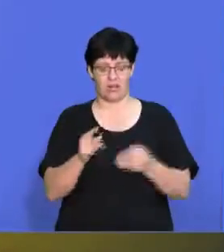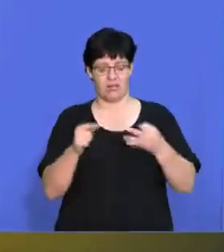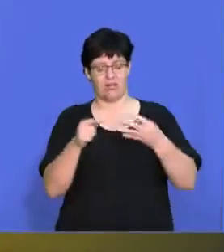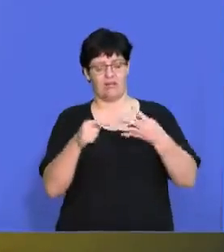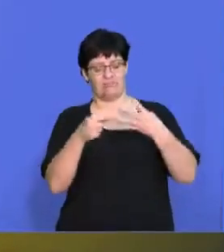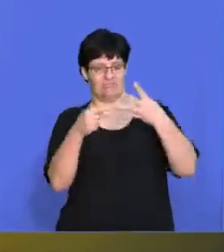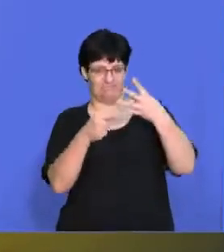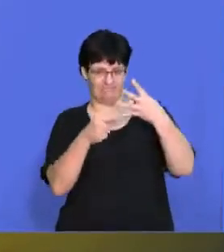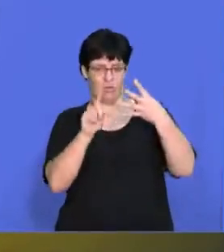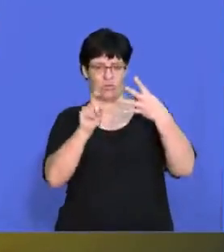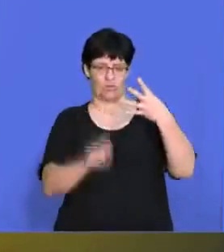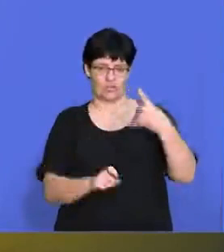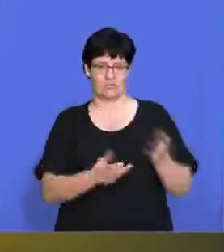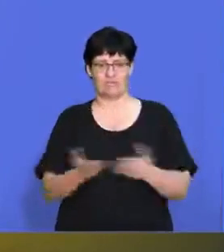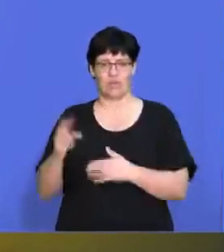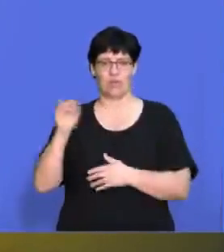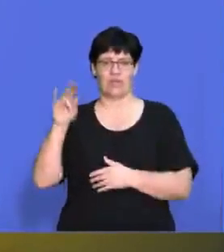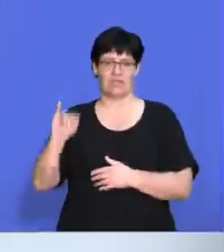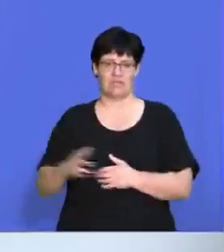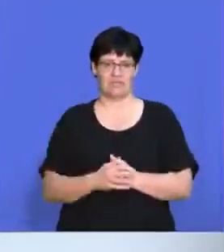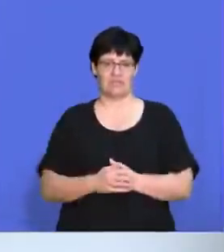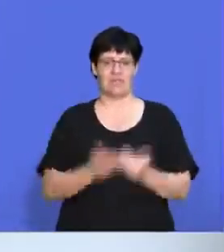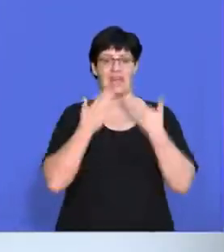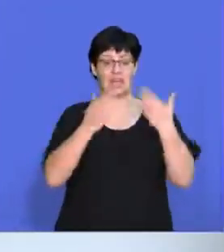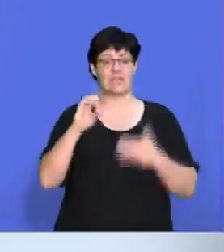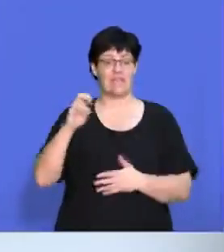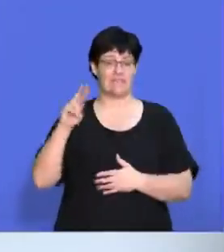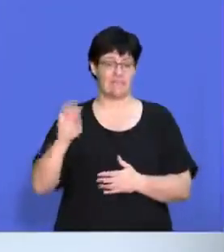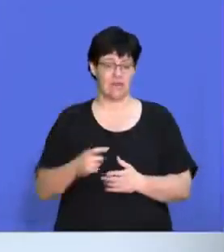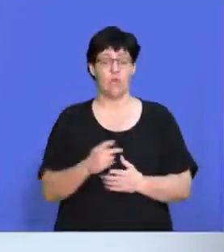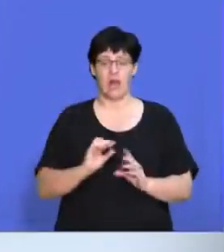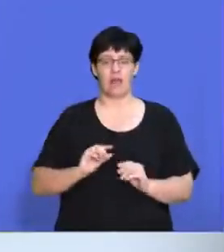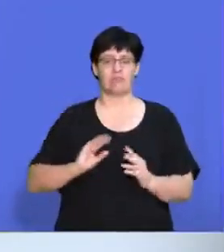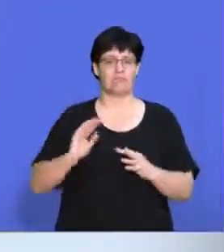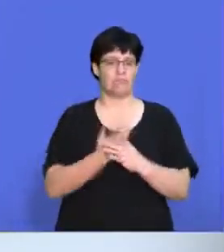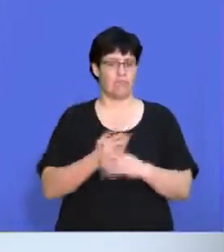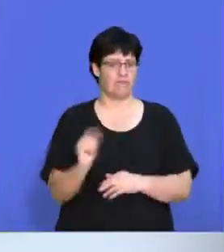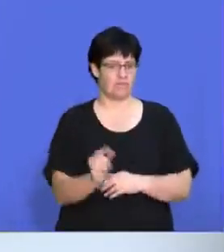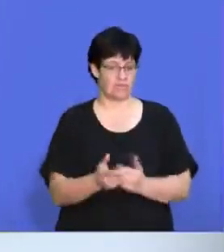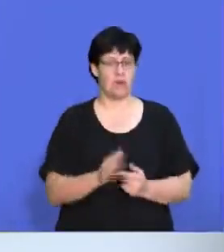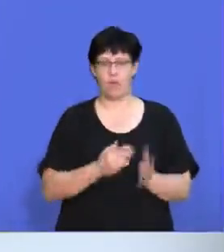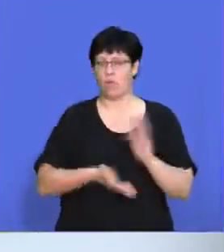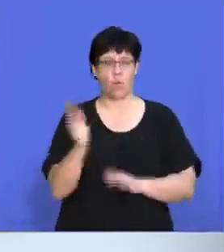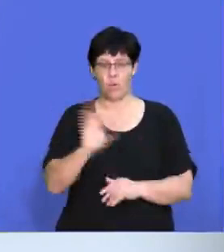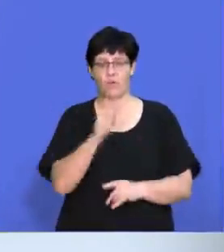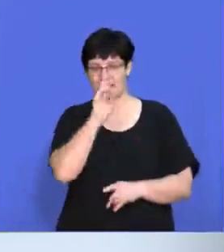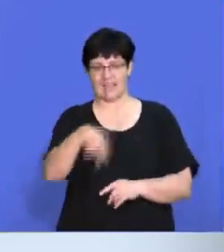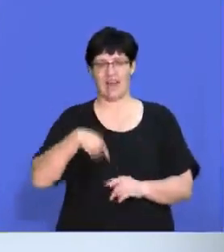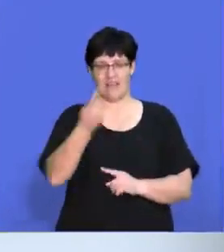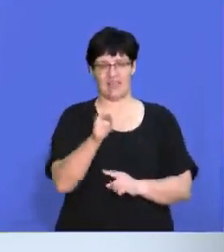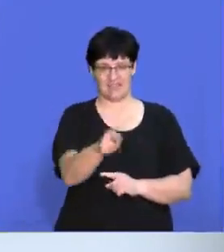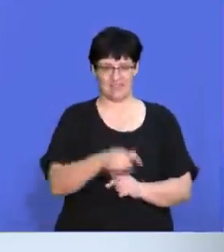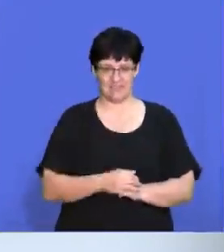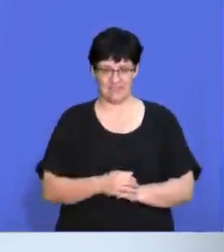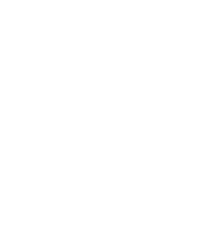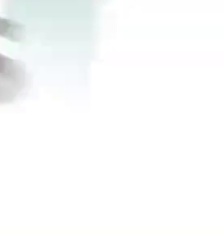two questions. Right to you, Lynnie. Thank you, Dave. Guys, we are going to take a quick break, so please don't go anywhere. We'll see you straight after